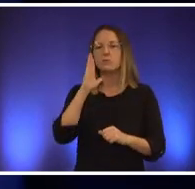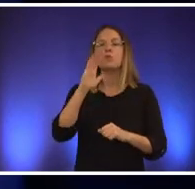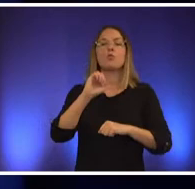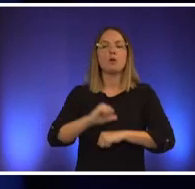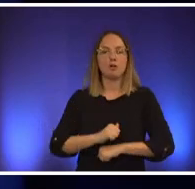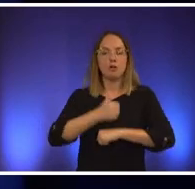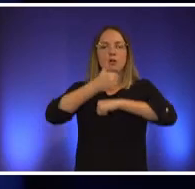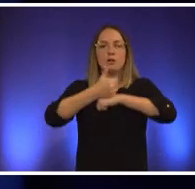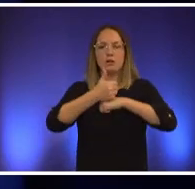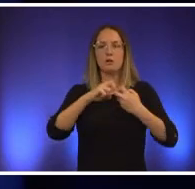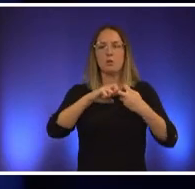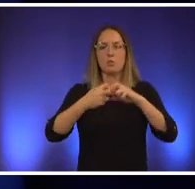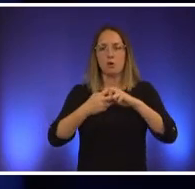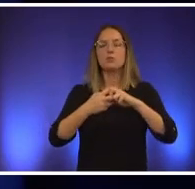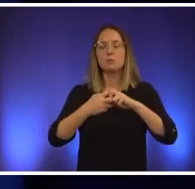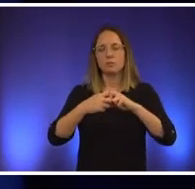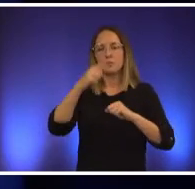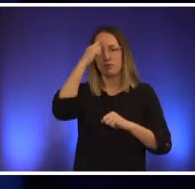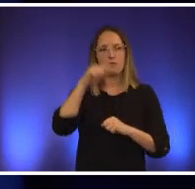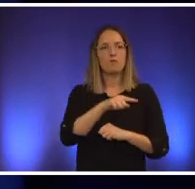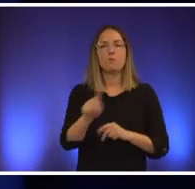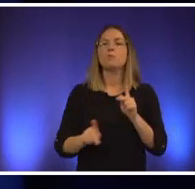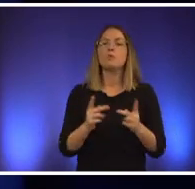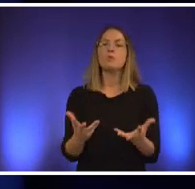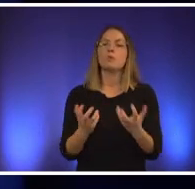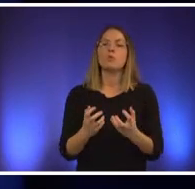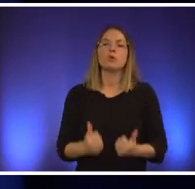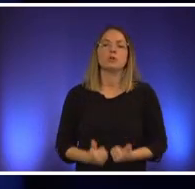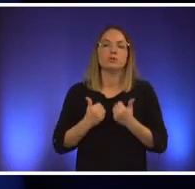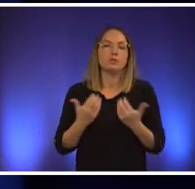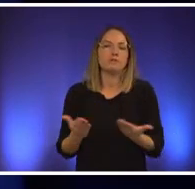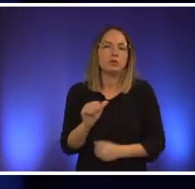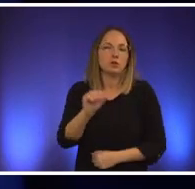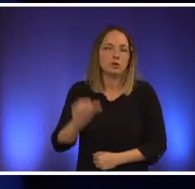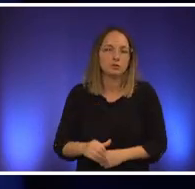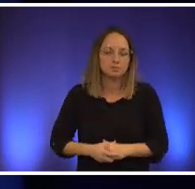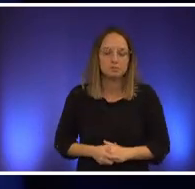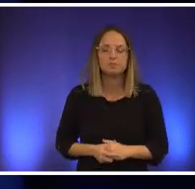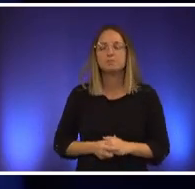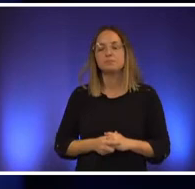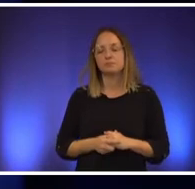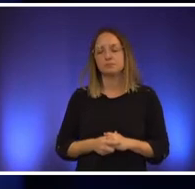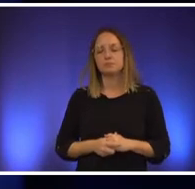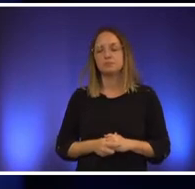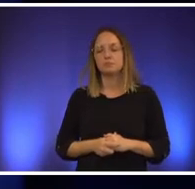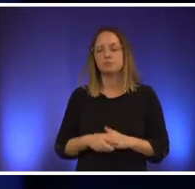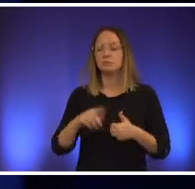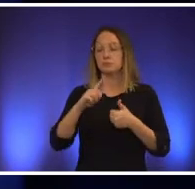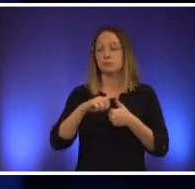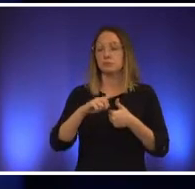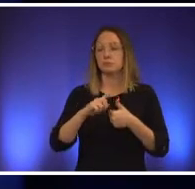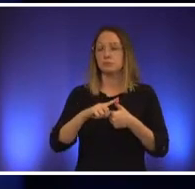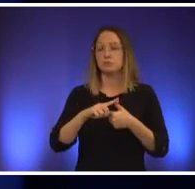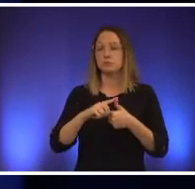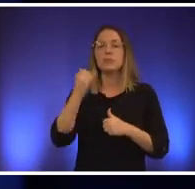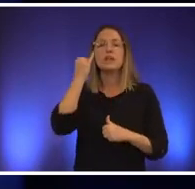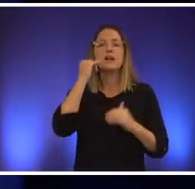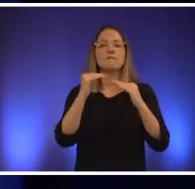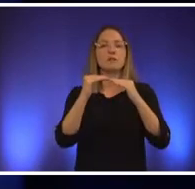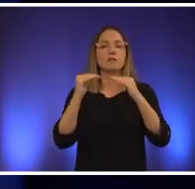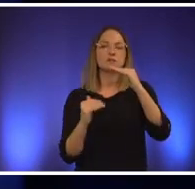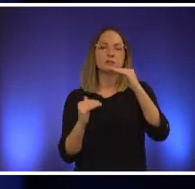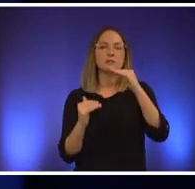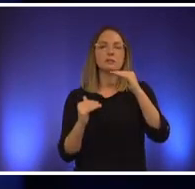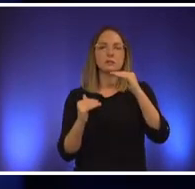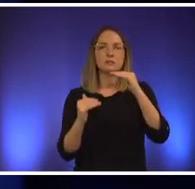for people of color that want to live in the city one is that when you have inequity in terms of where people